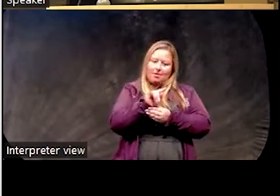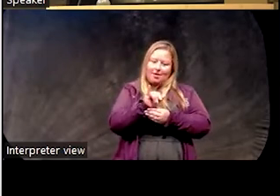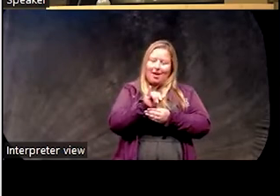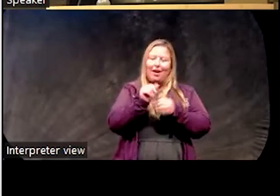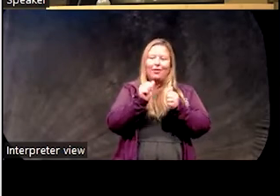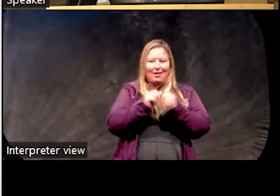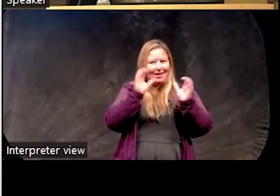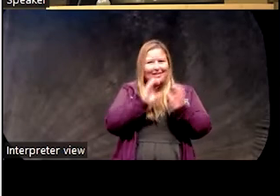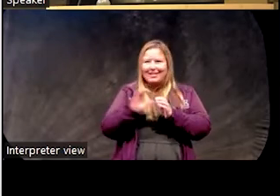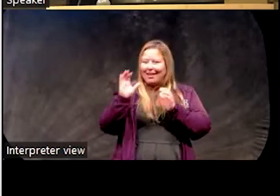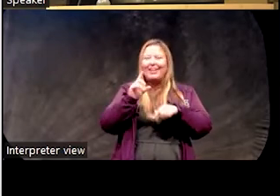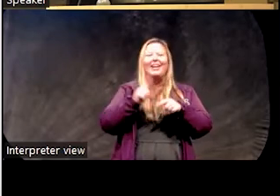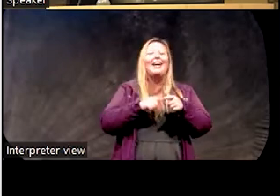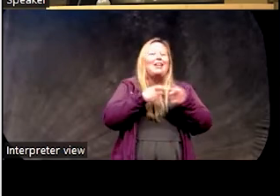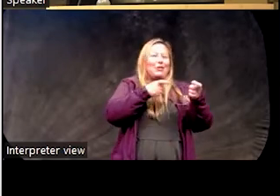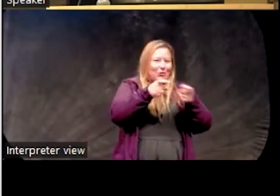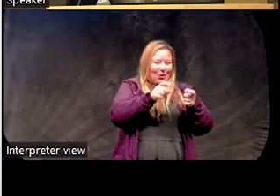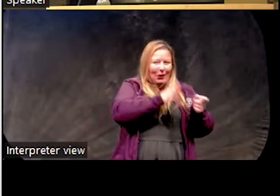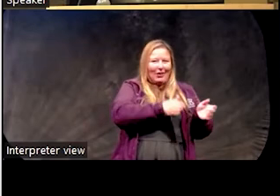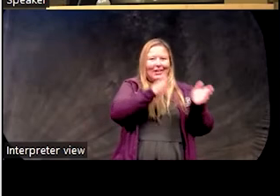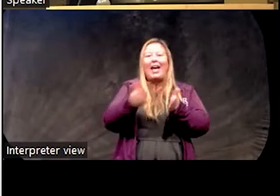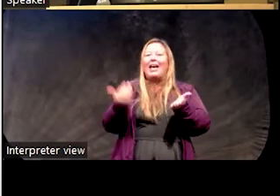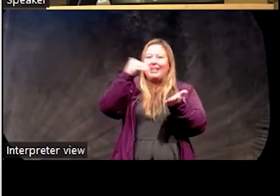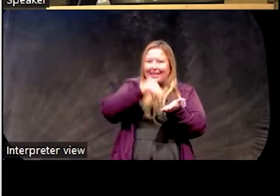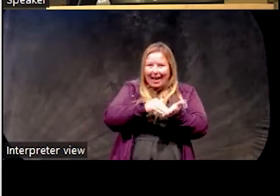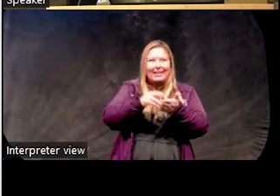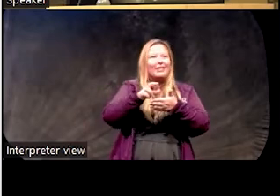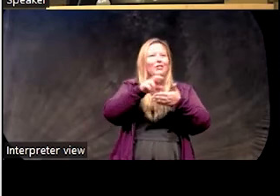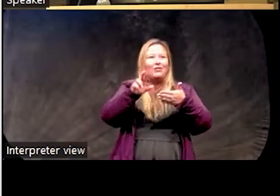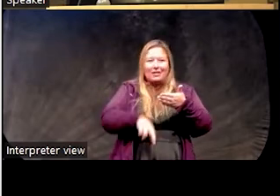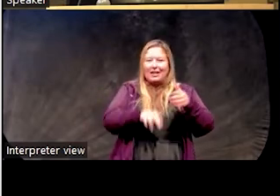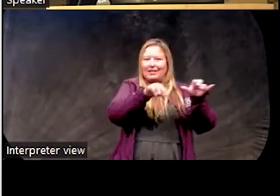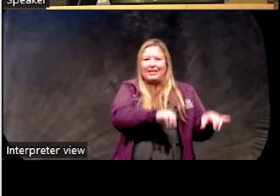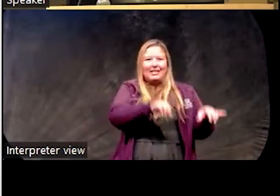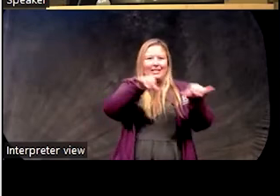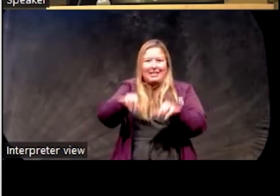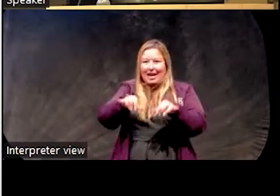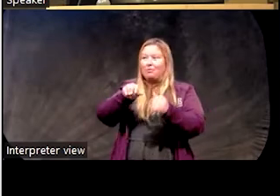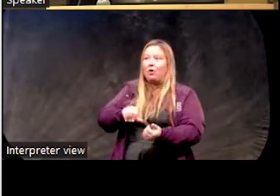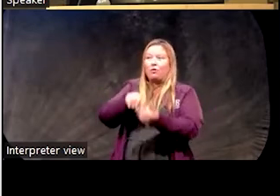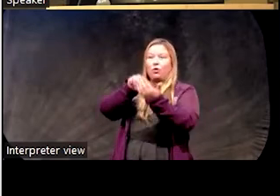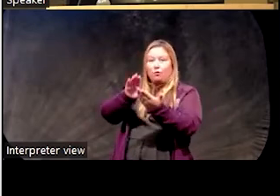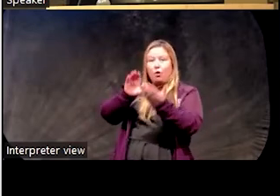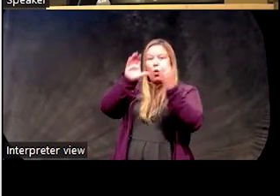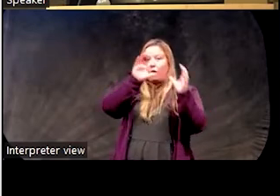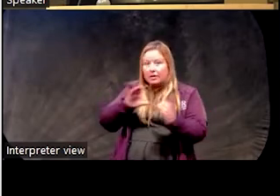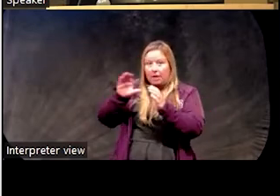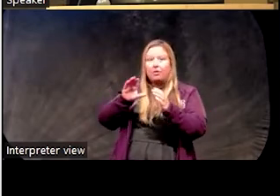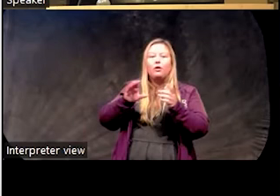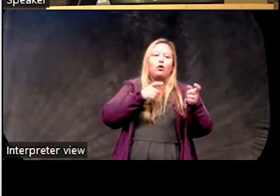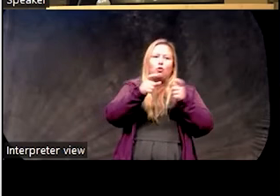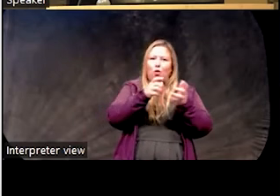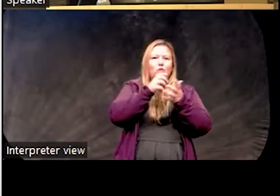just a control condition. Here again, similar outcomes with respect to insomnia. So you'll see control,